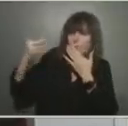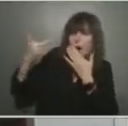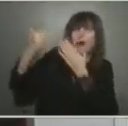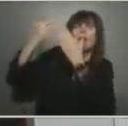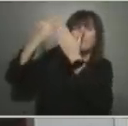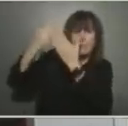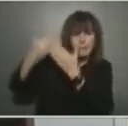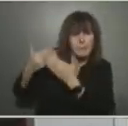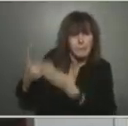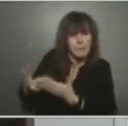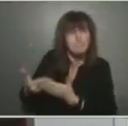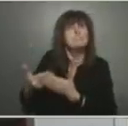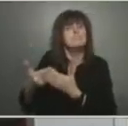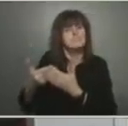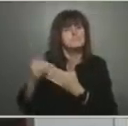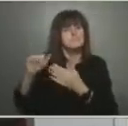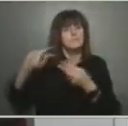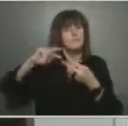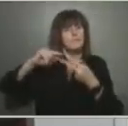Next question.